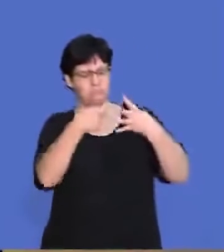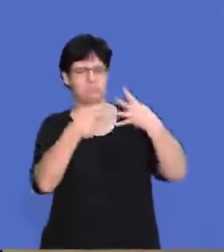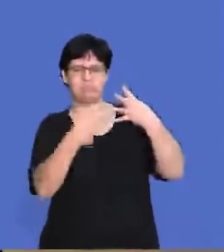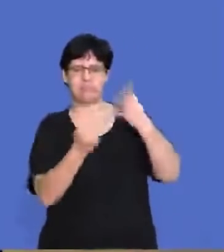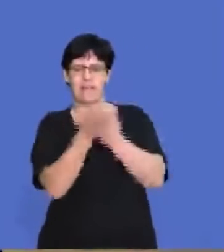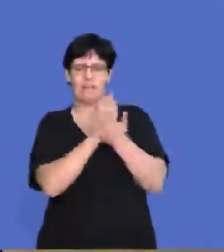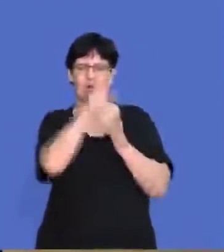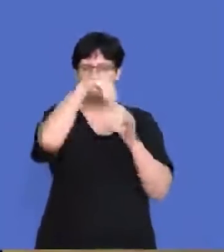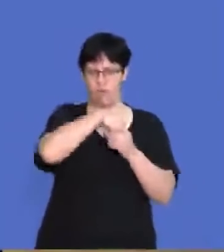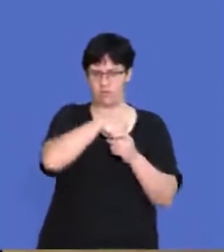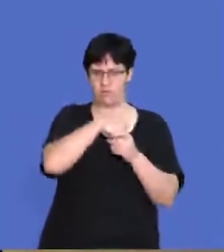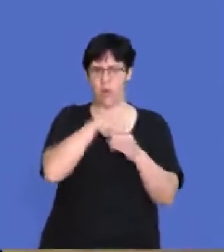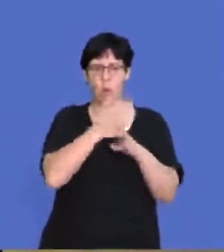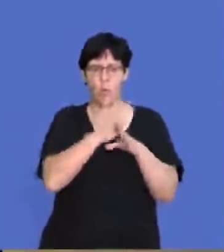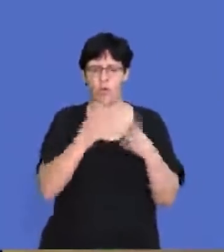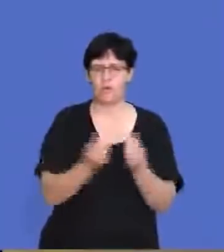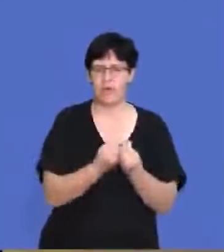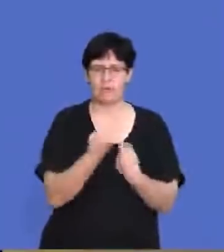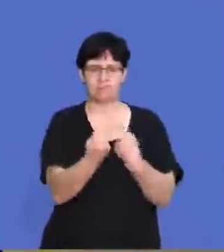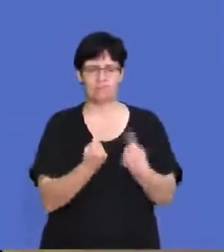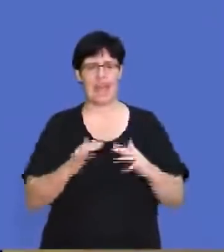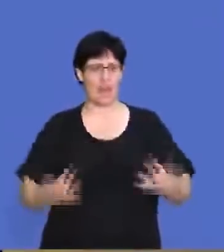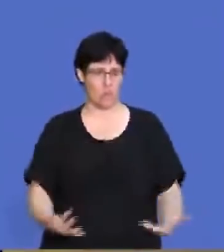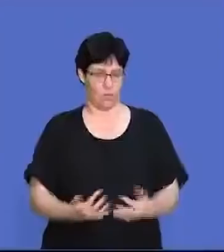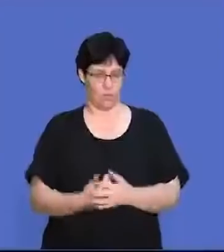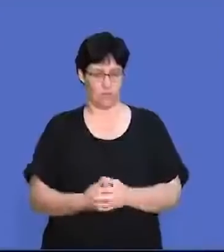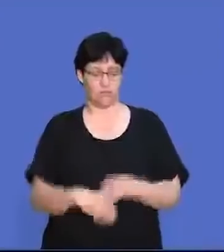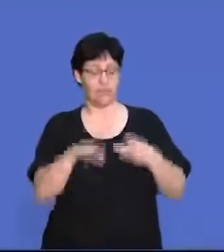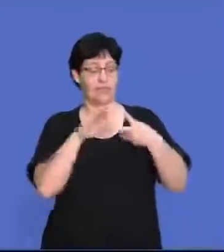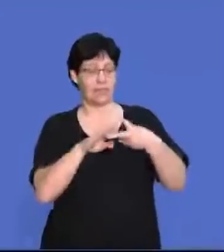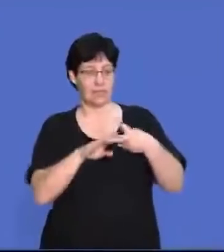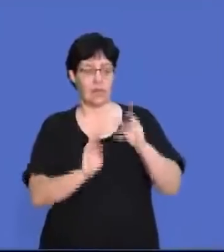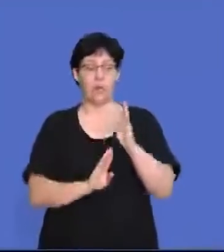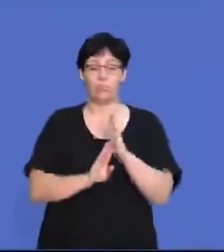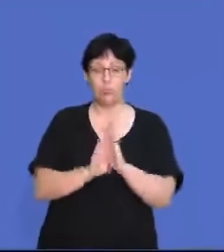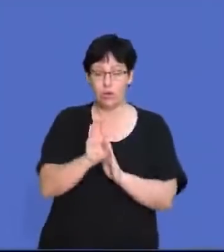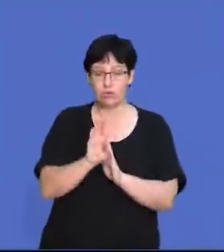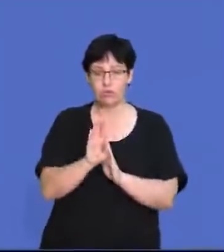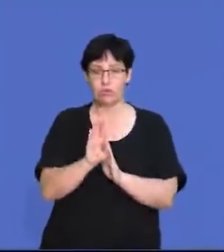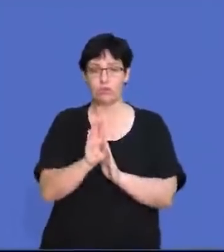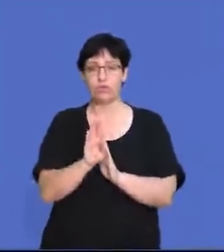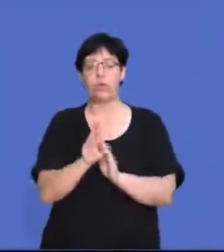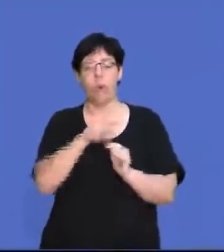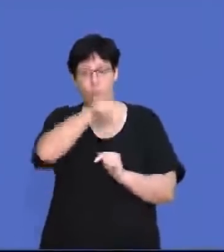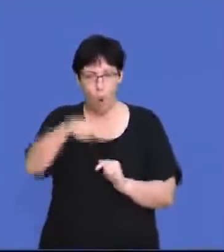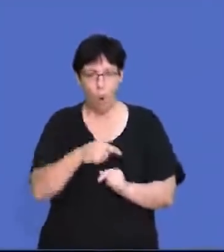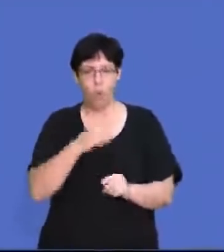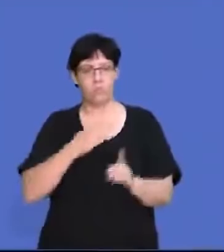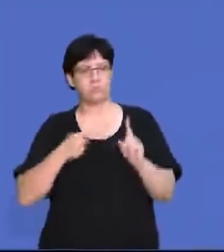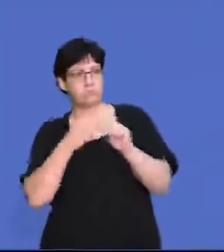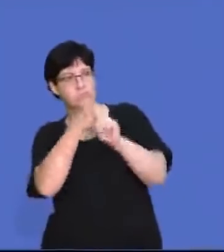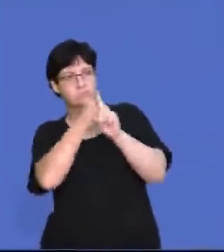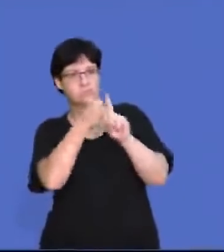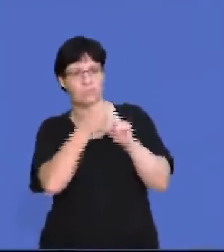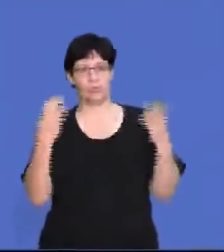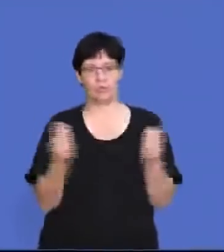stakeholders, how are they going to be able to interact with each other. Second part, promotes collective bargaining at